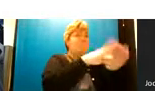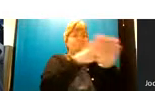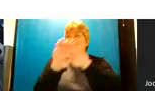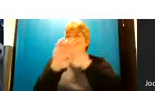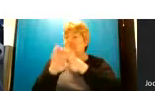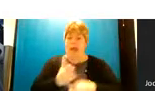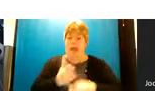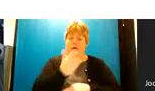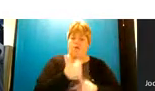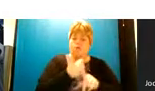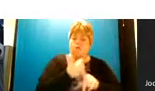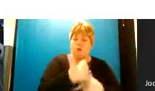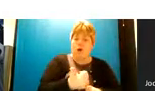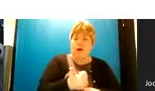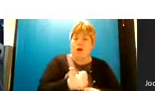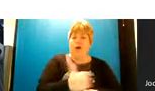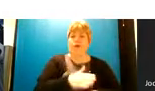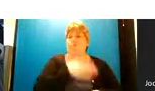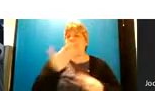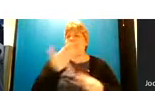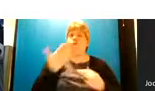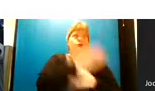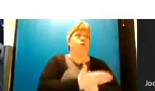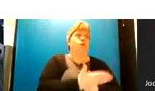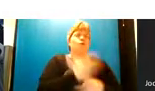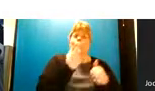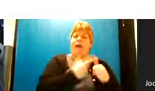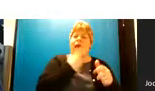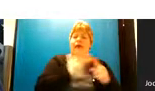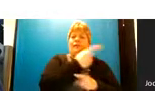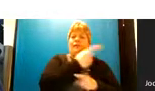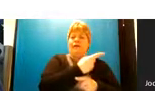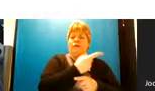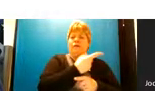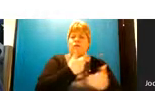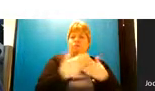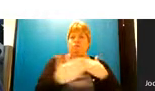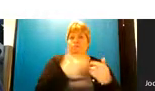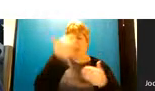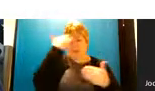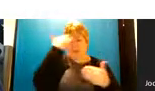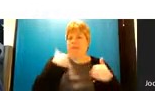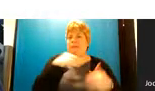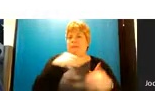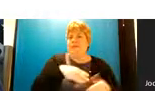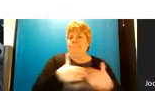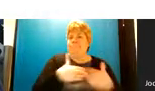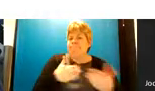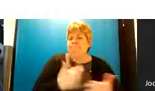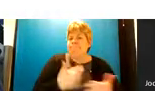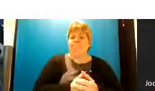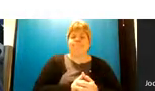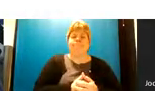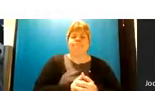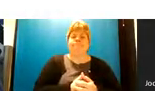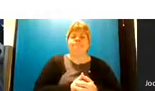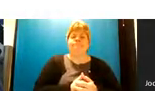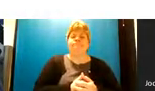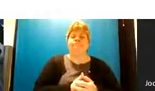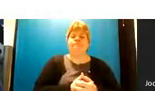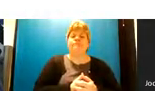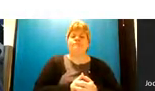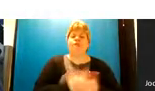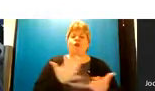um so that they don't have to access any to to get their mental health needs met so um very much about